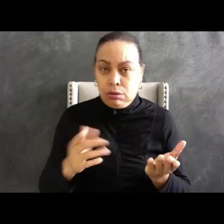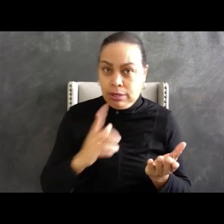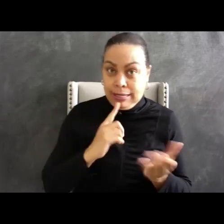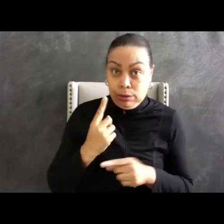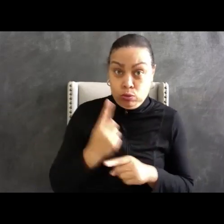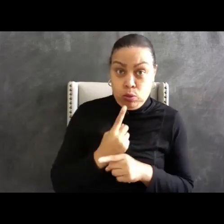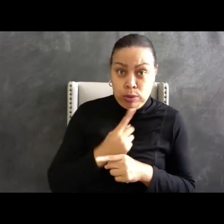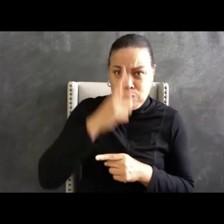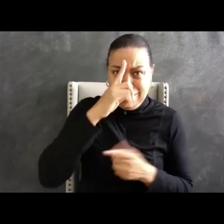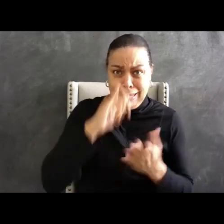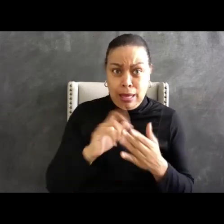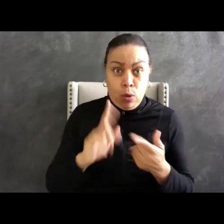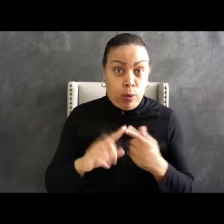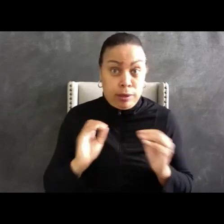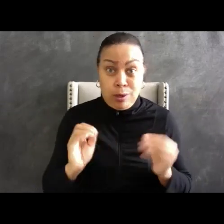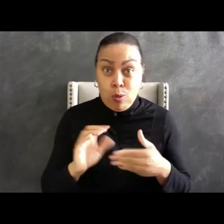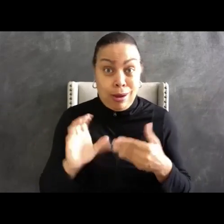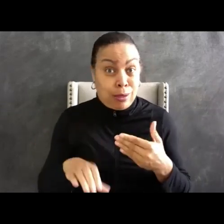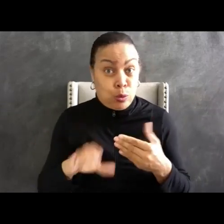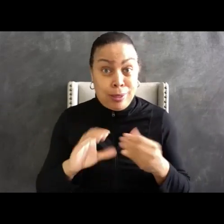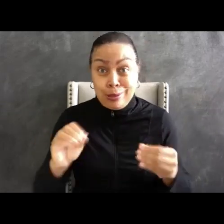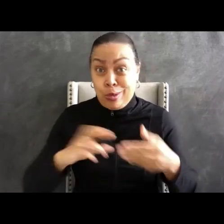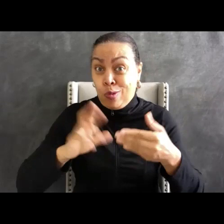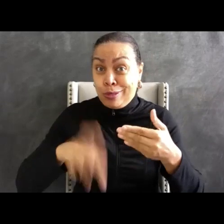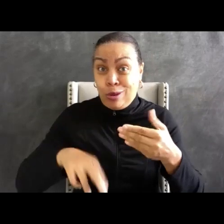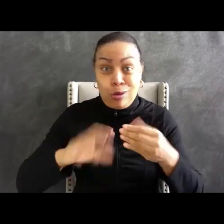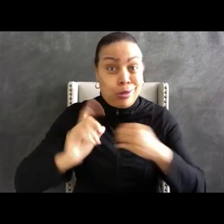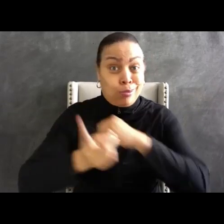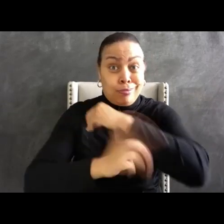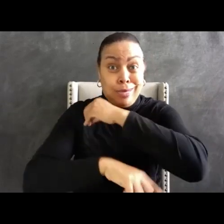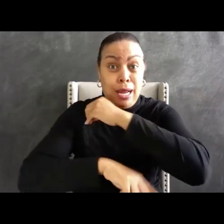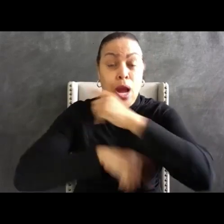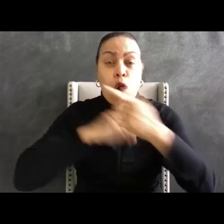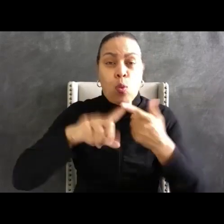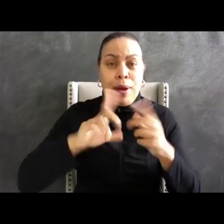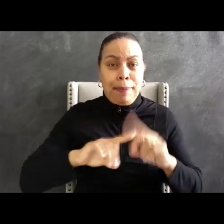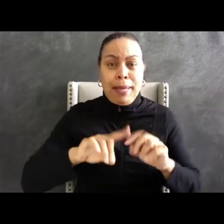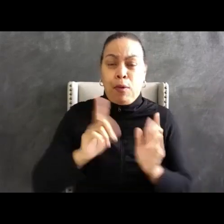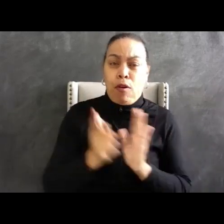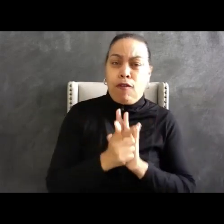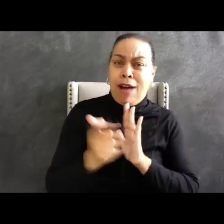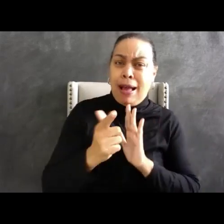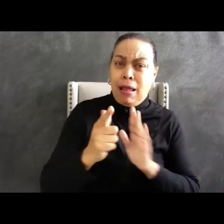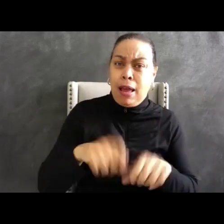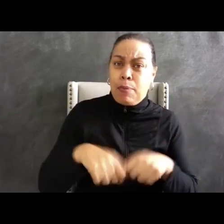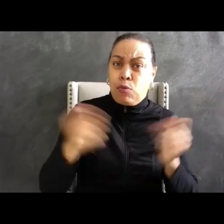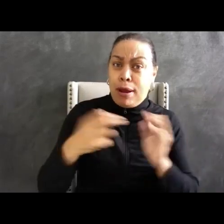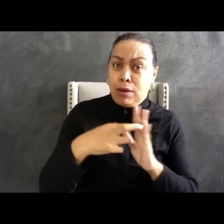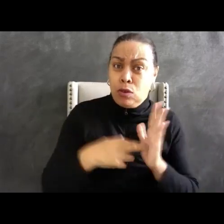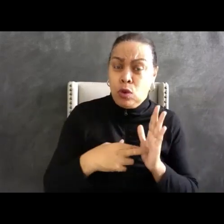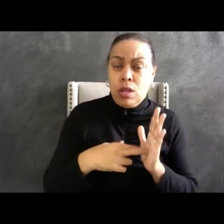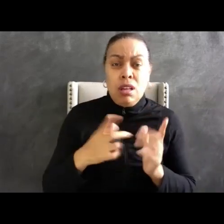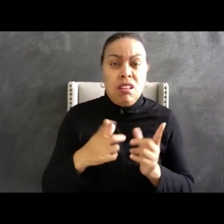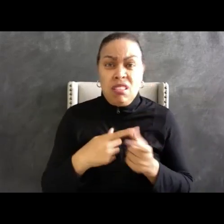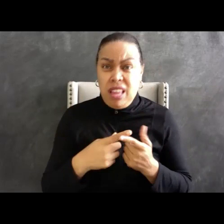for violations of standards and that any officer would feel compelled to comply with those standards or